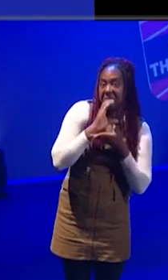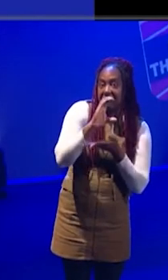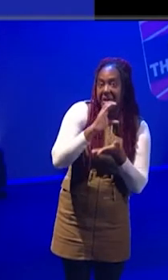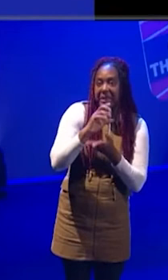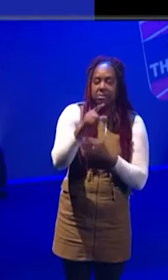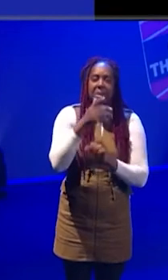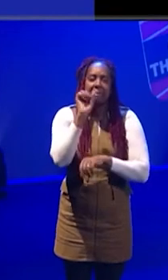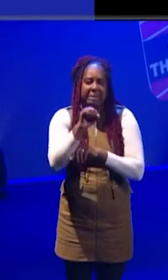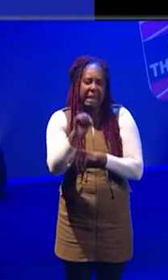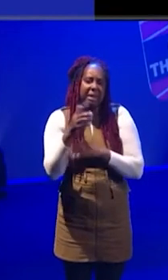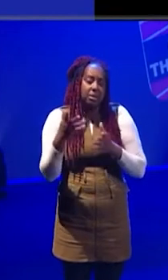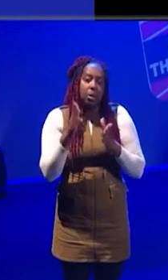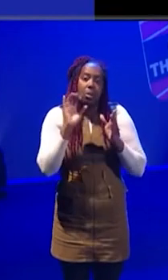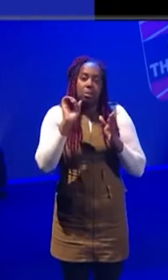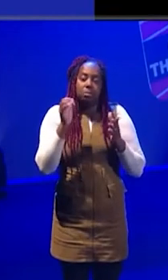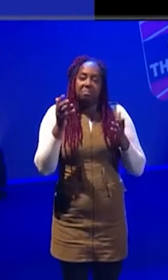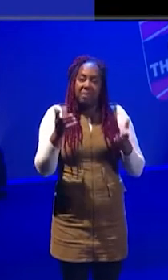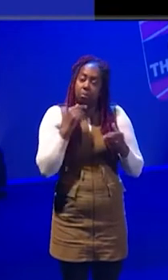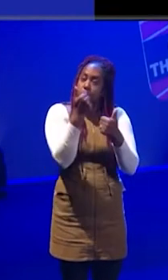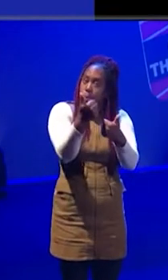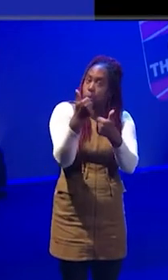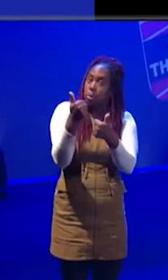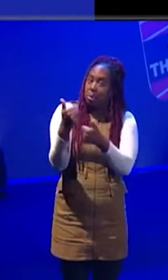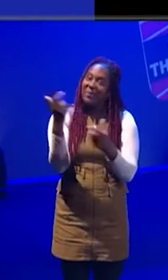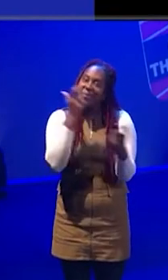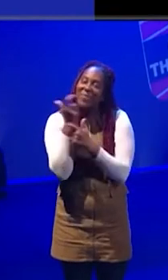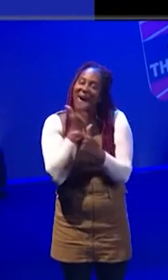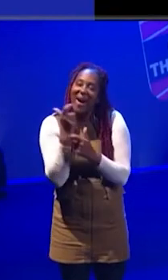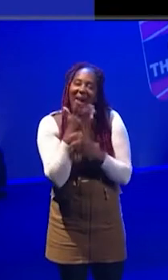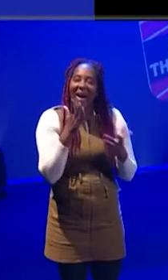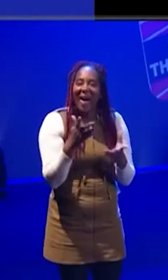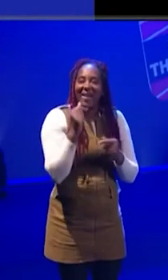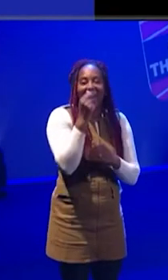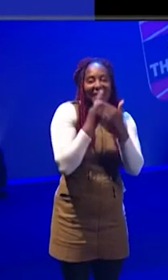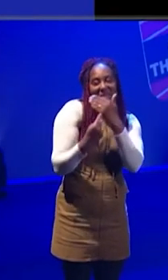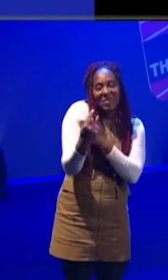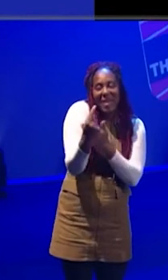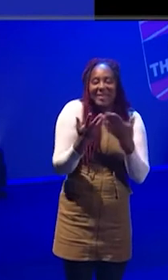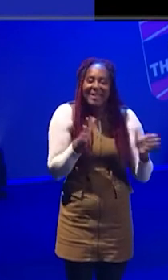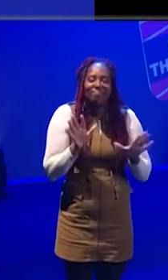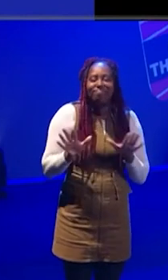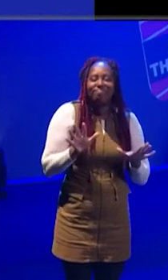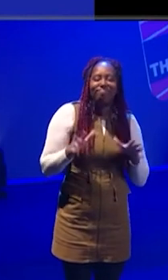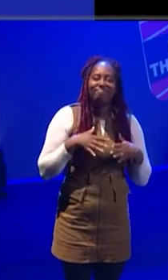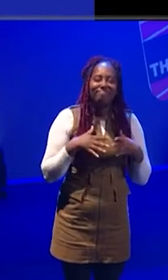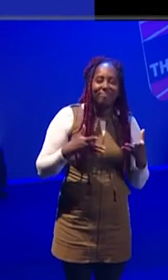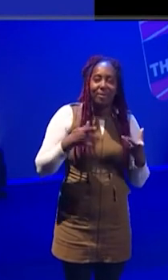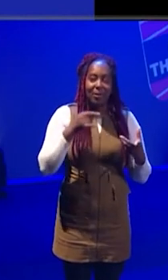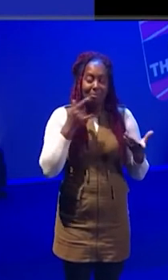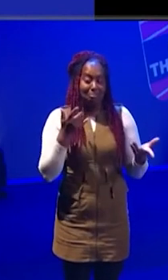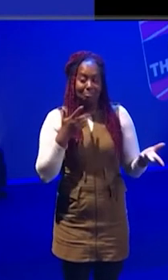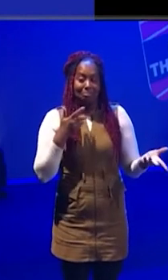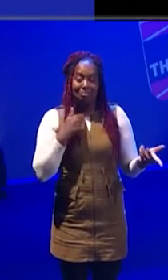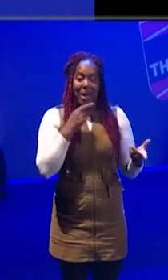So, yeah, so I just kind of, yeah, do that. But it's good. It's great. It's fun. It's, like, super independent, and, you know, you can kind of